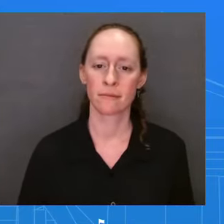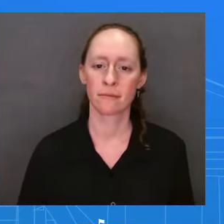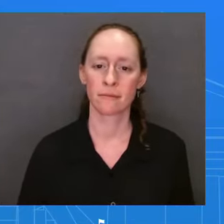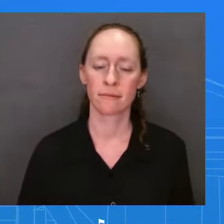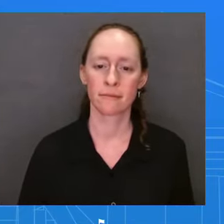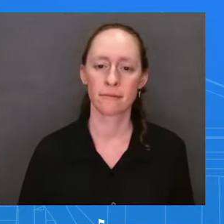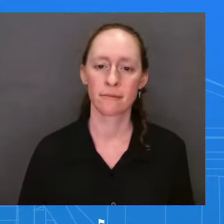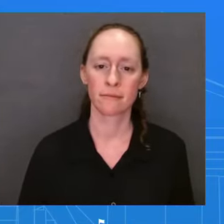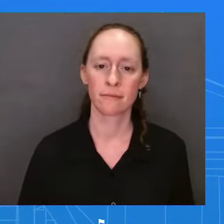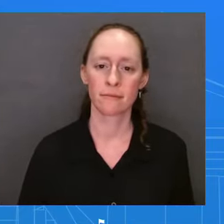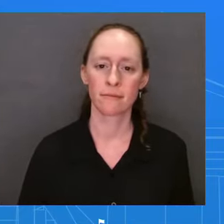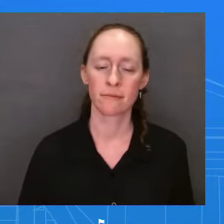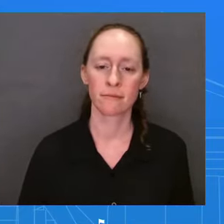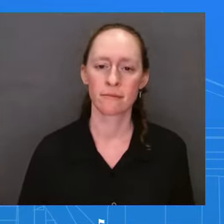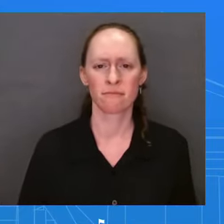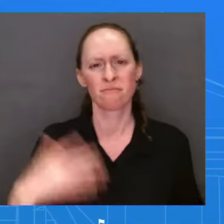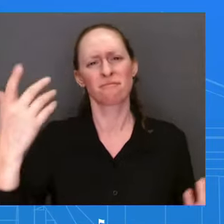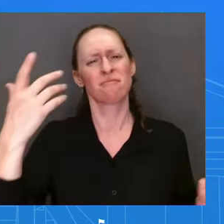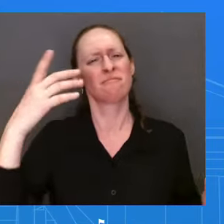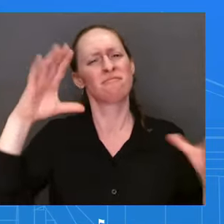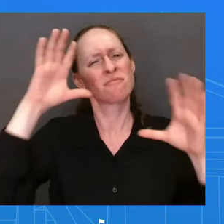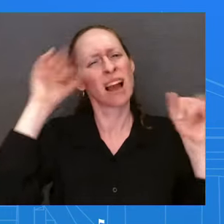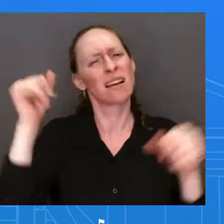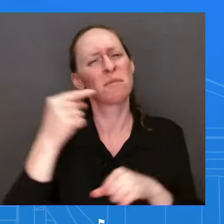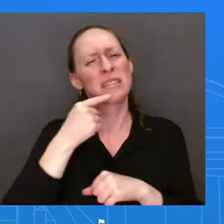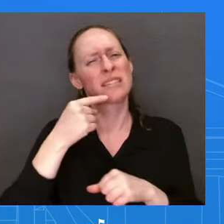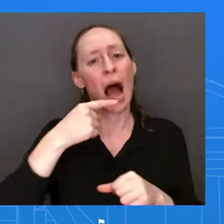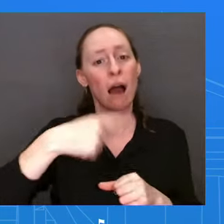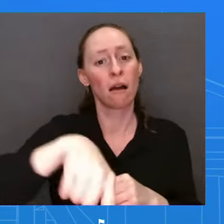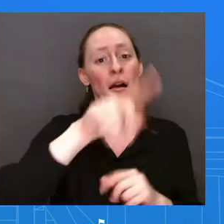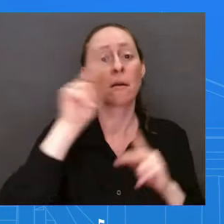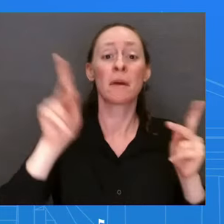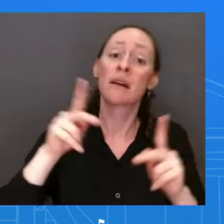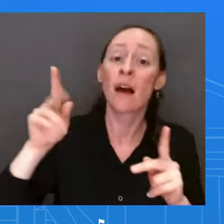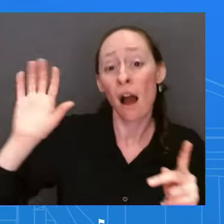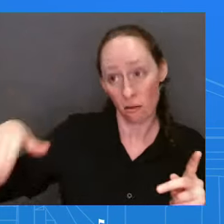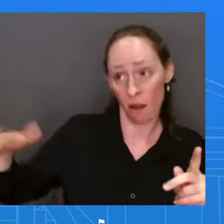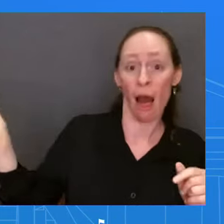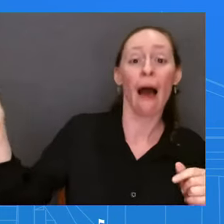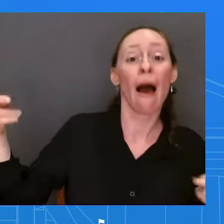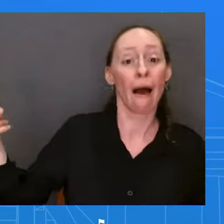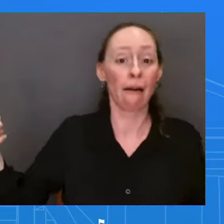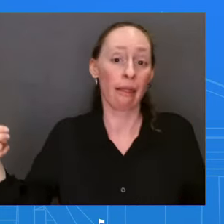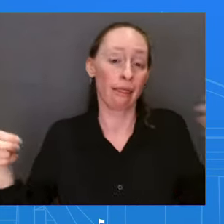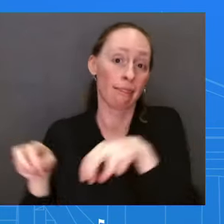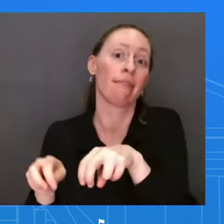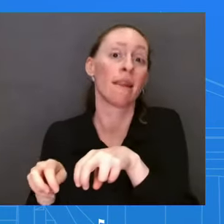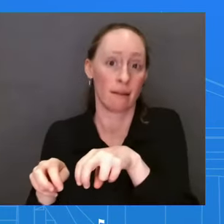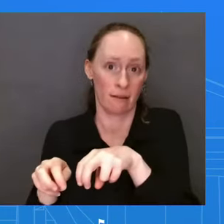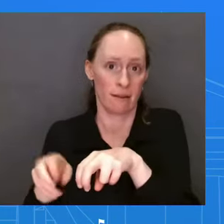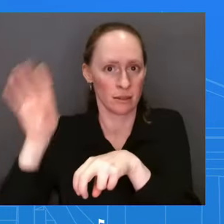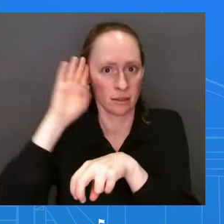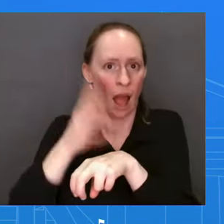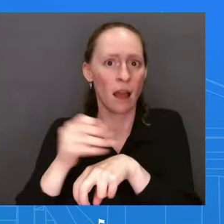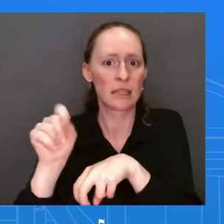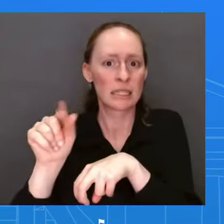people when he invites his son to the state dinner and Camp David as we saw this past weekend amid everything he's going through?